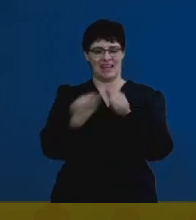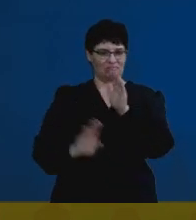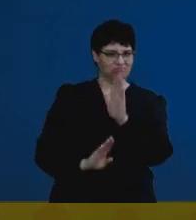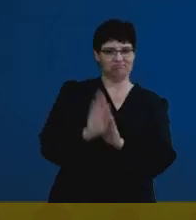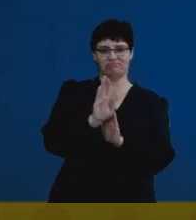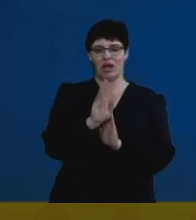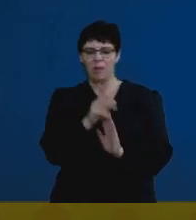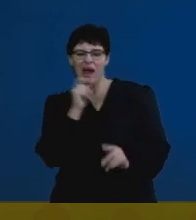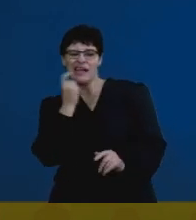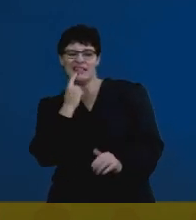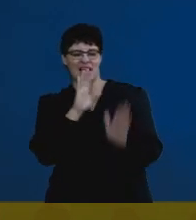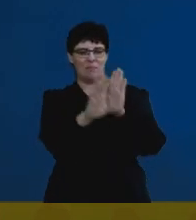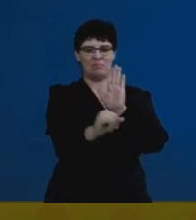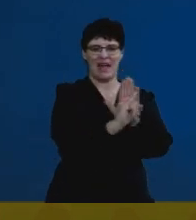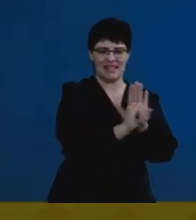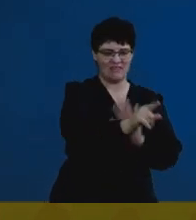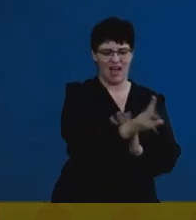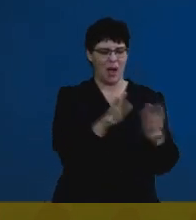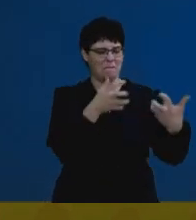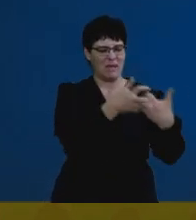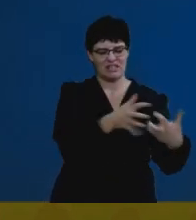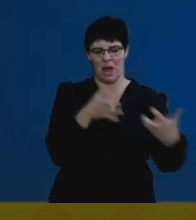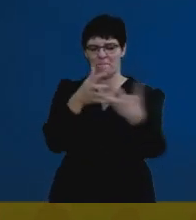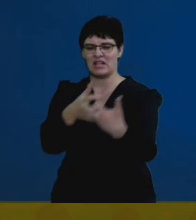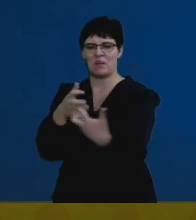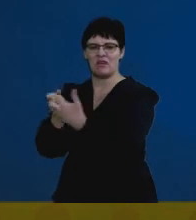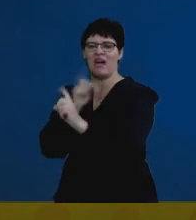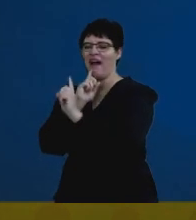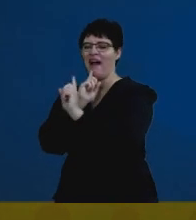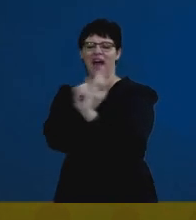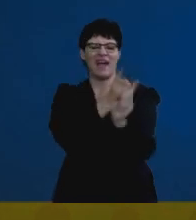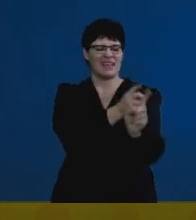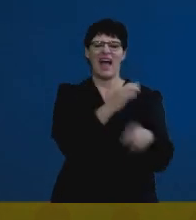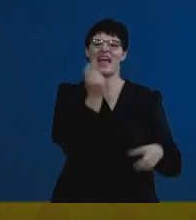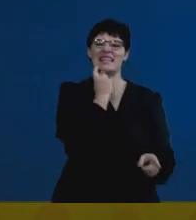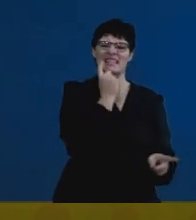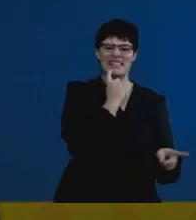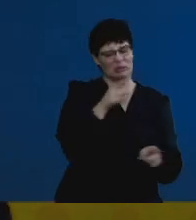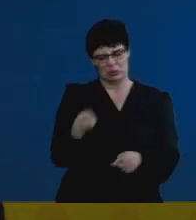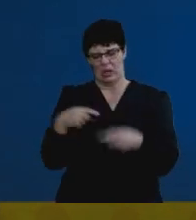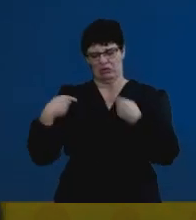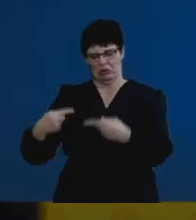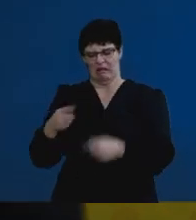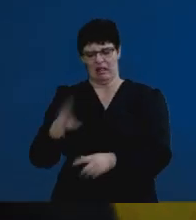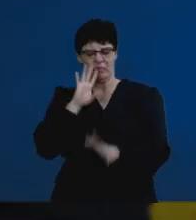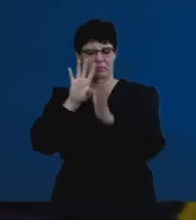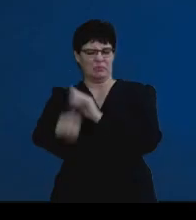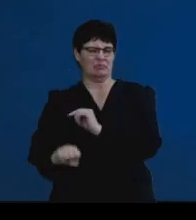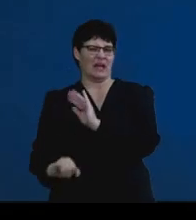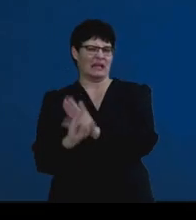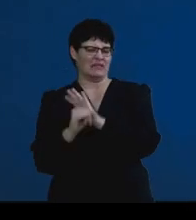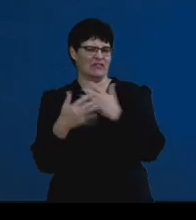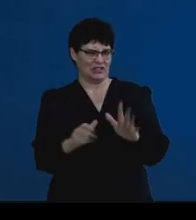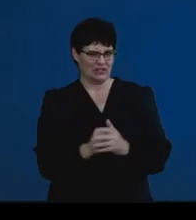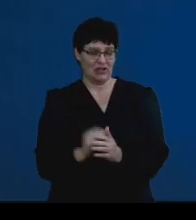start identifying questions that are easier for you to answer as well as topics that you struggle with. So apply